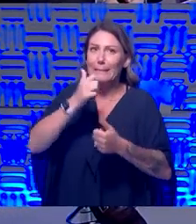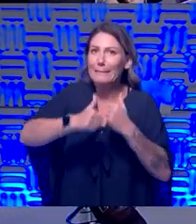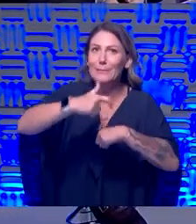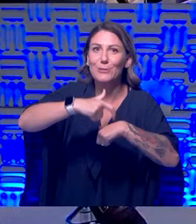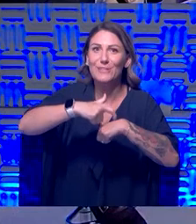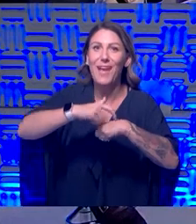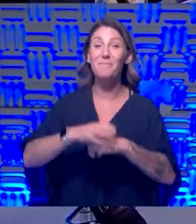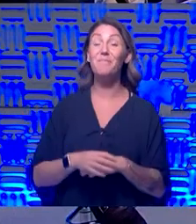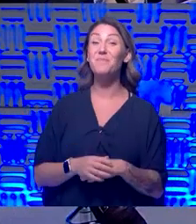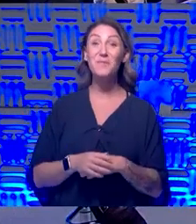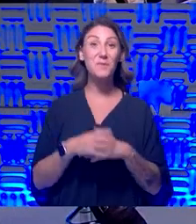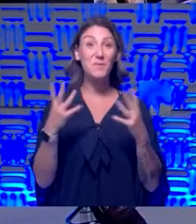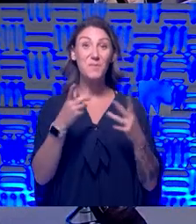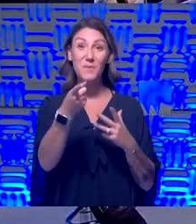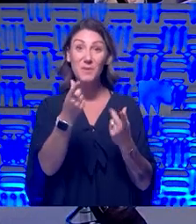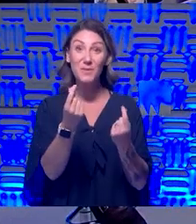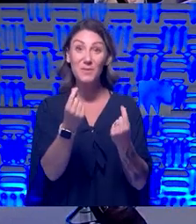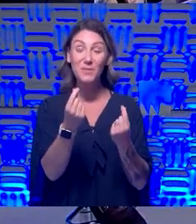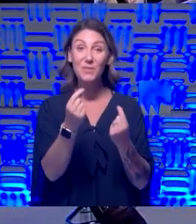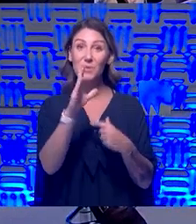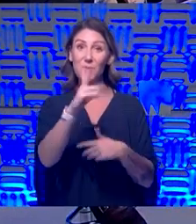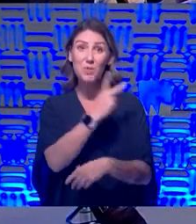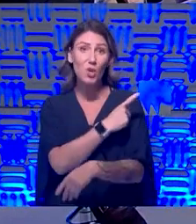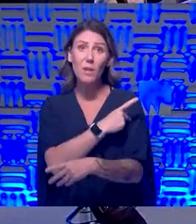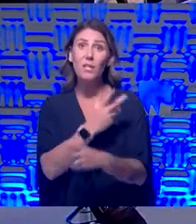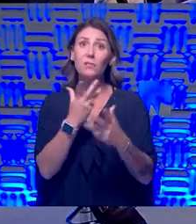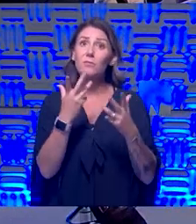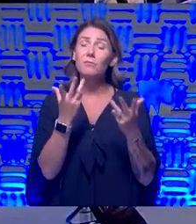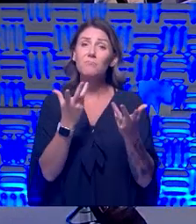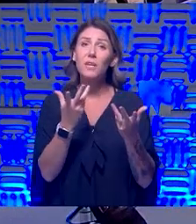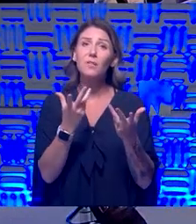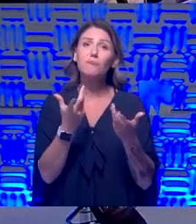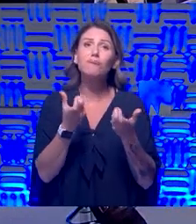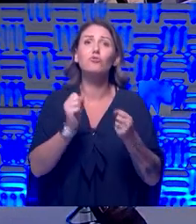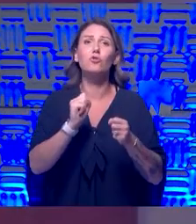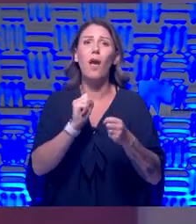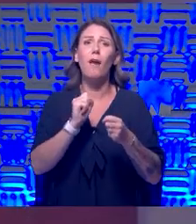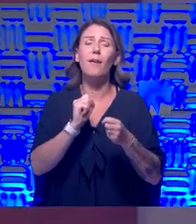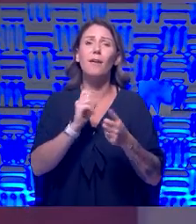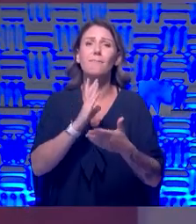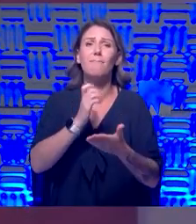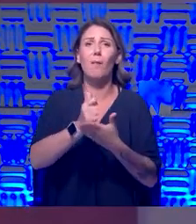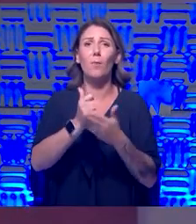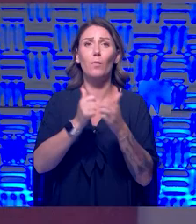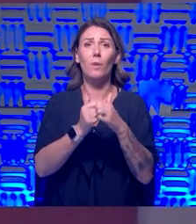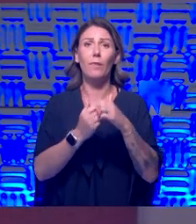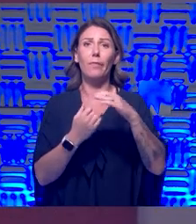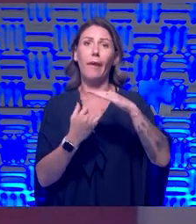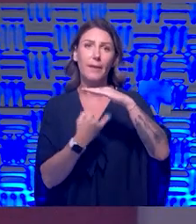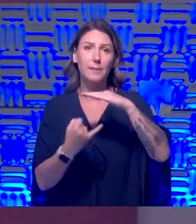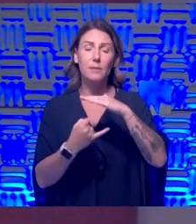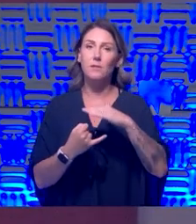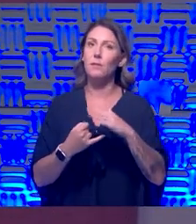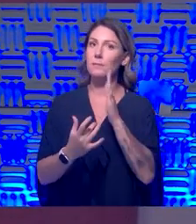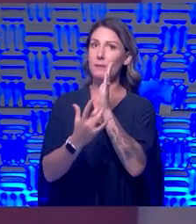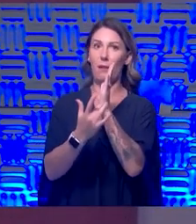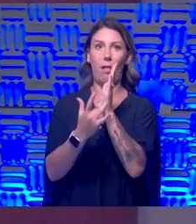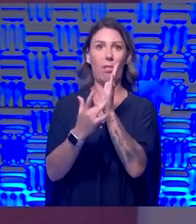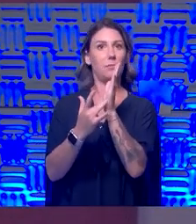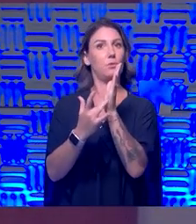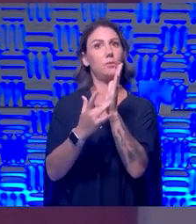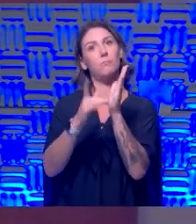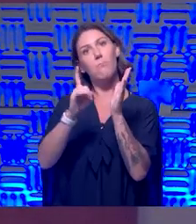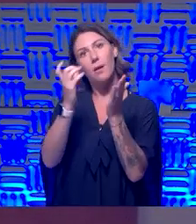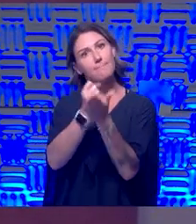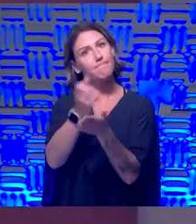What do you do? You tell your folks patient, what have you been doing to try and break through the isolation? Yeah. I mean, I mean, technology, take advantage of technology